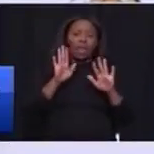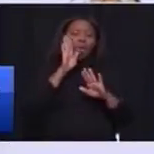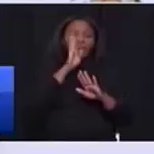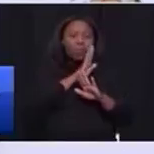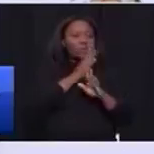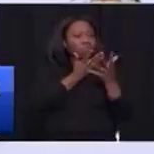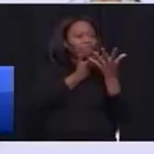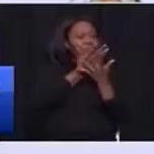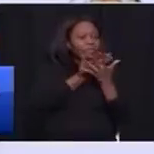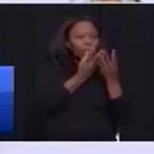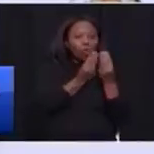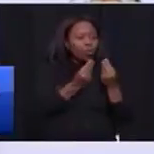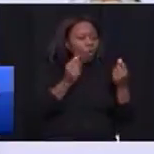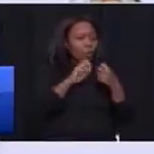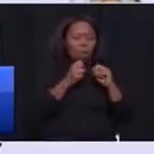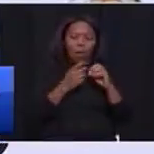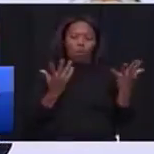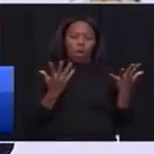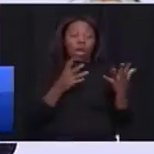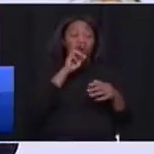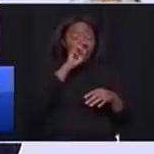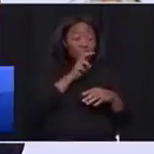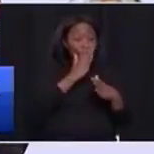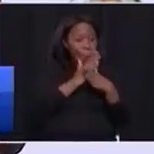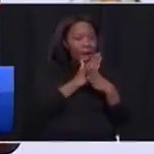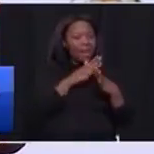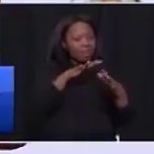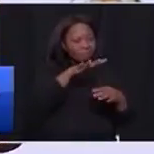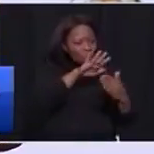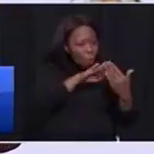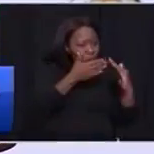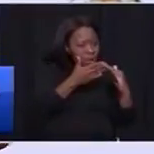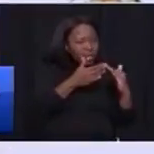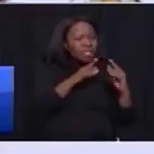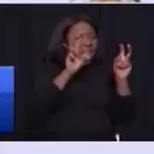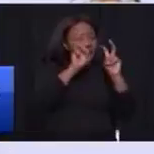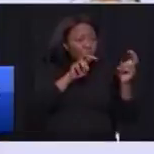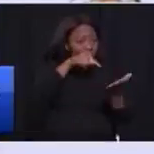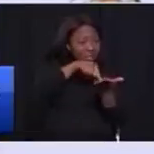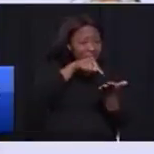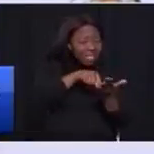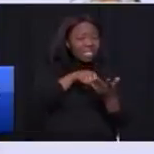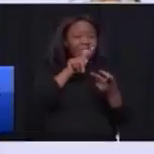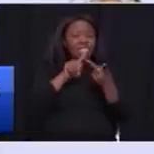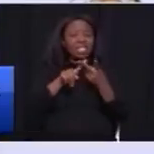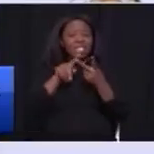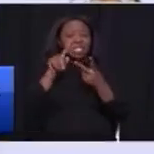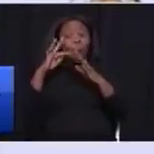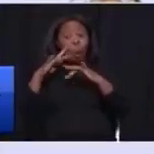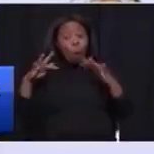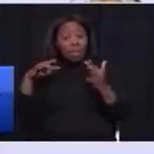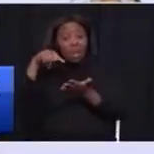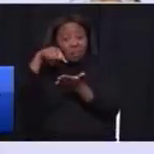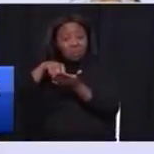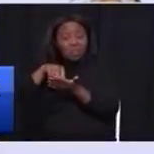address the problem. So, we want to work with the communities in Gautam where there's an ESCOM debt or Randwater debt. So, as the